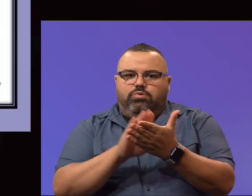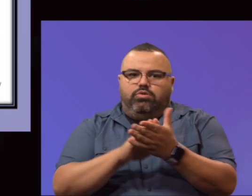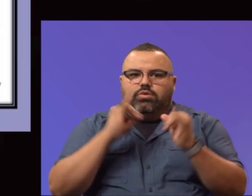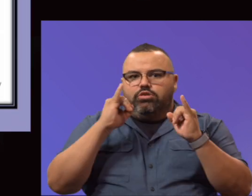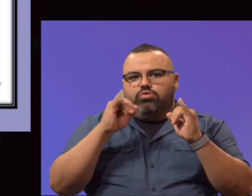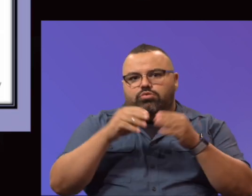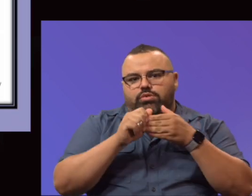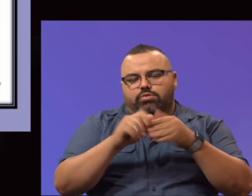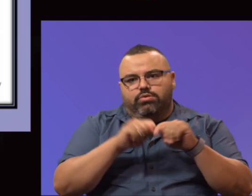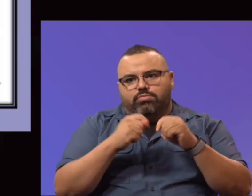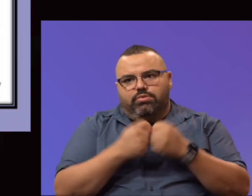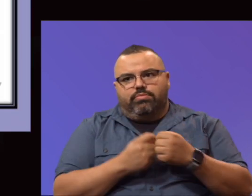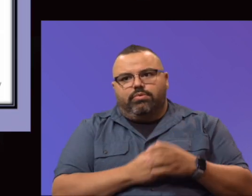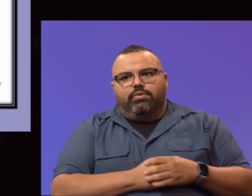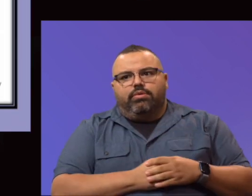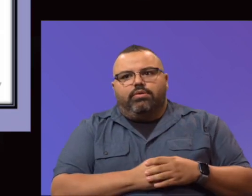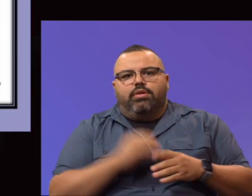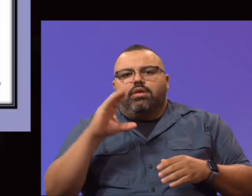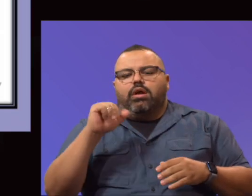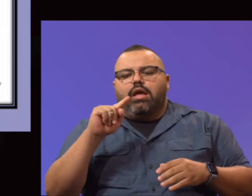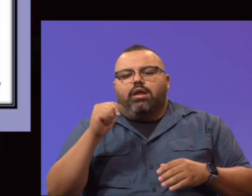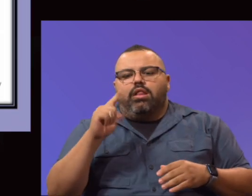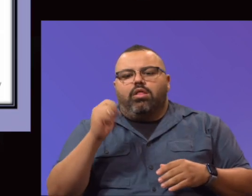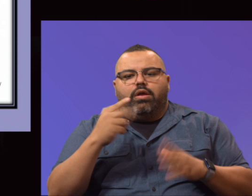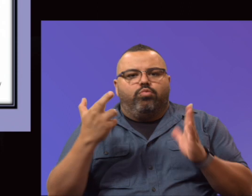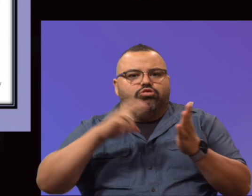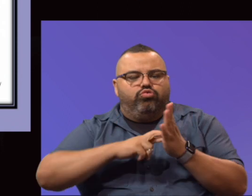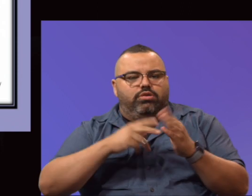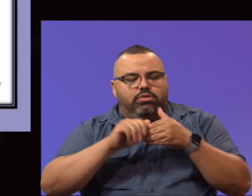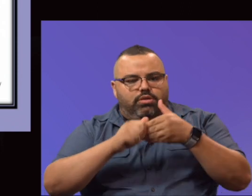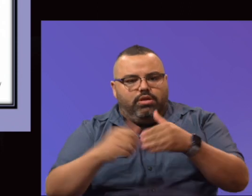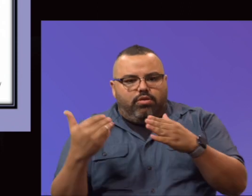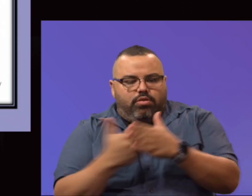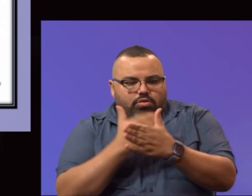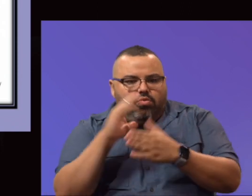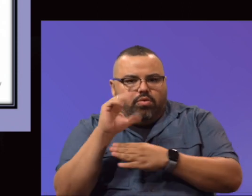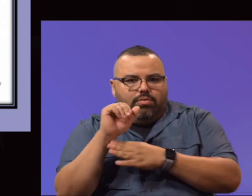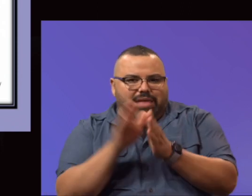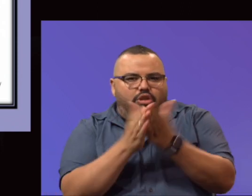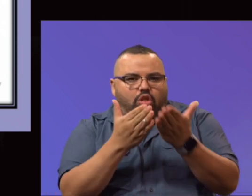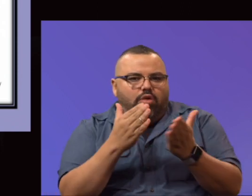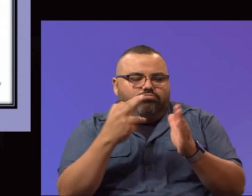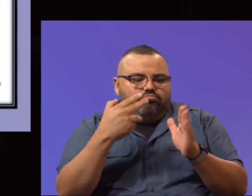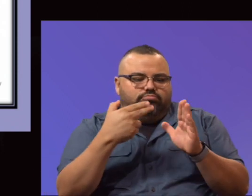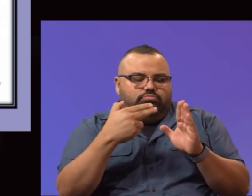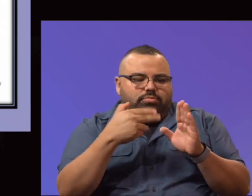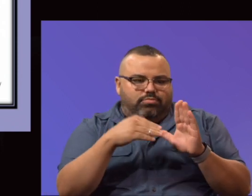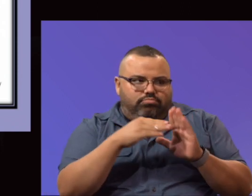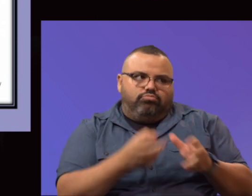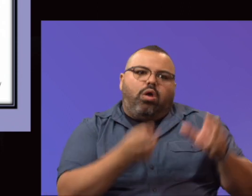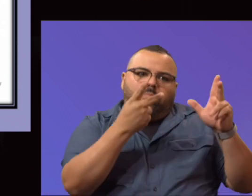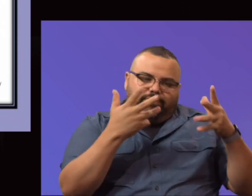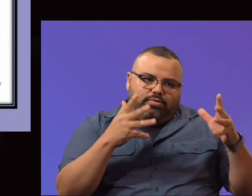leadership team. The catalog and registration guide. Again, the new catalog is out. It's on the website. It has